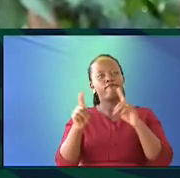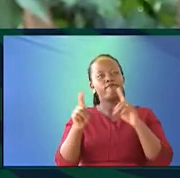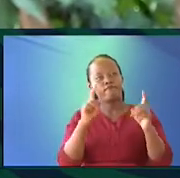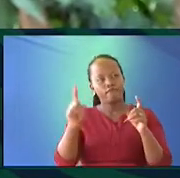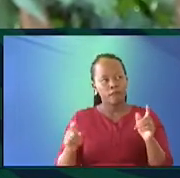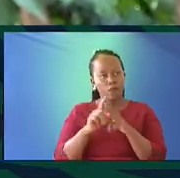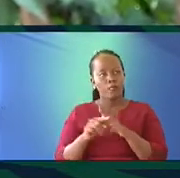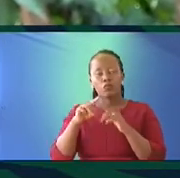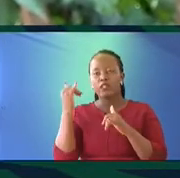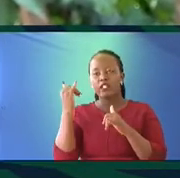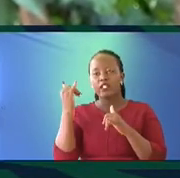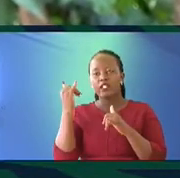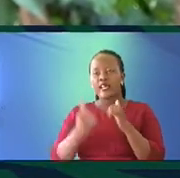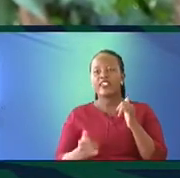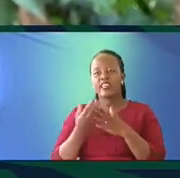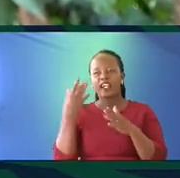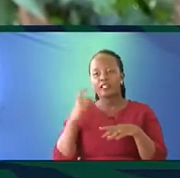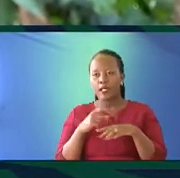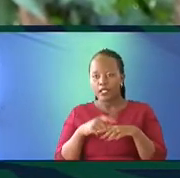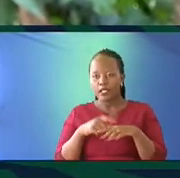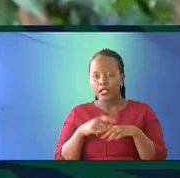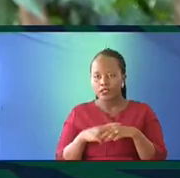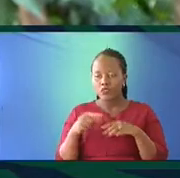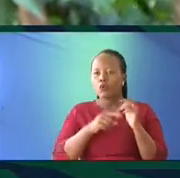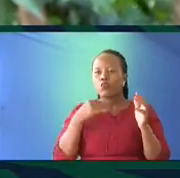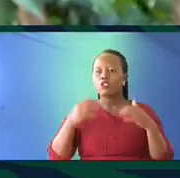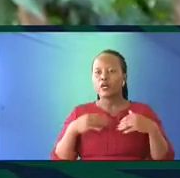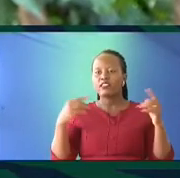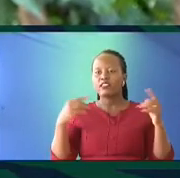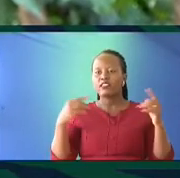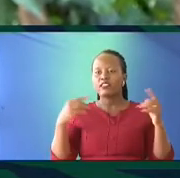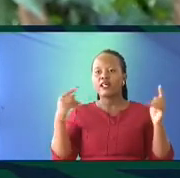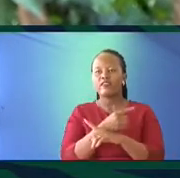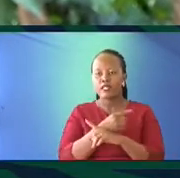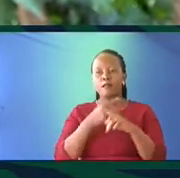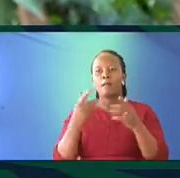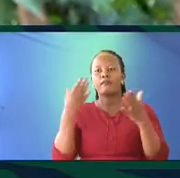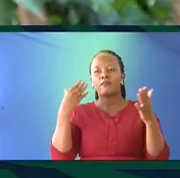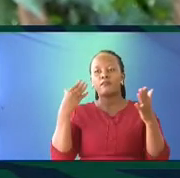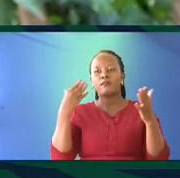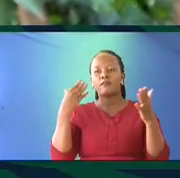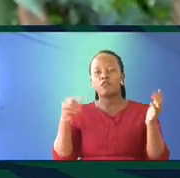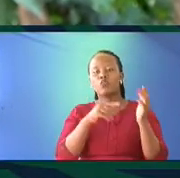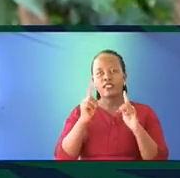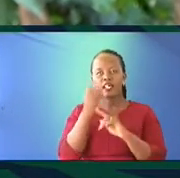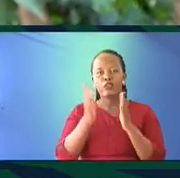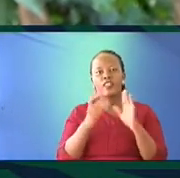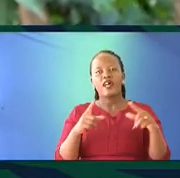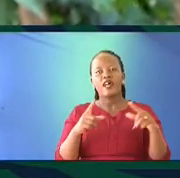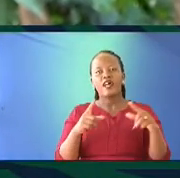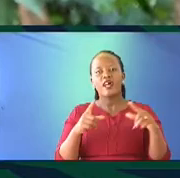And because we ended the last panel, I'm going to change the... I was going to do it a bit differently. But we ended the last panel on the note of language.